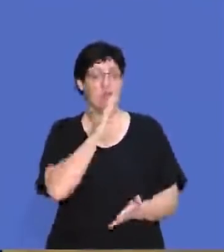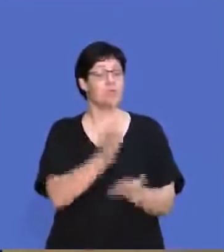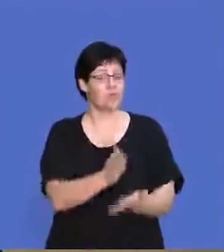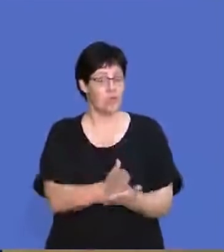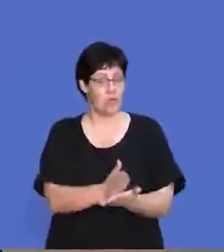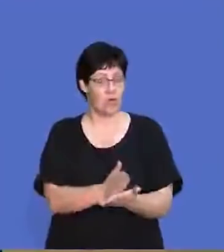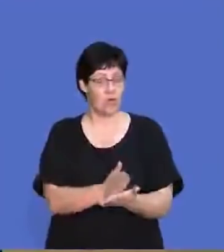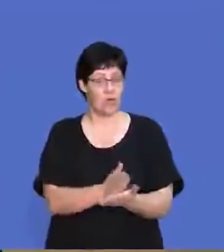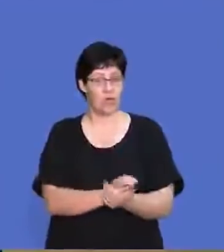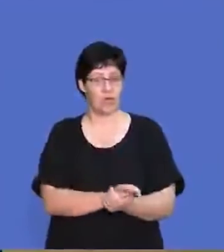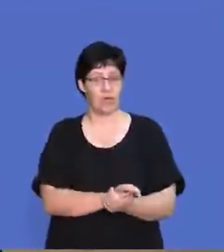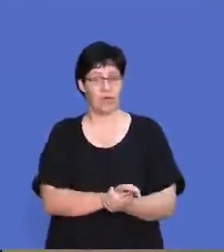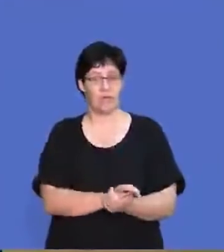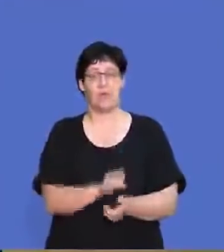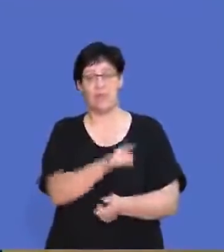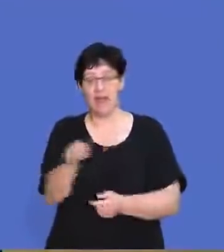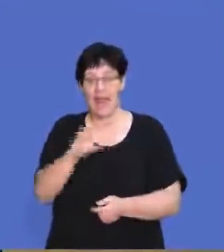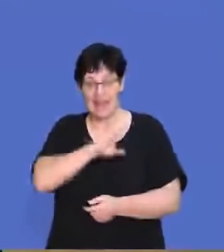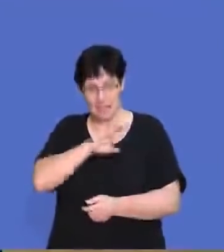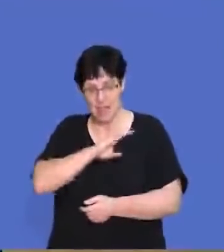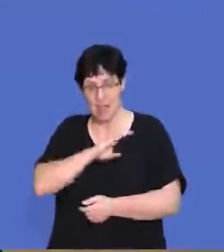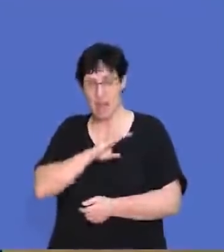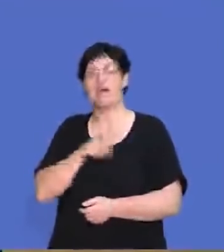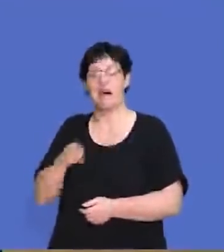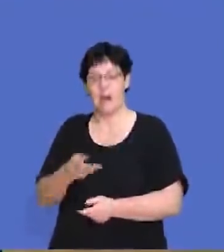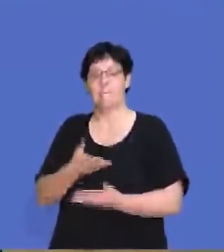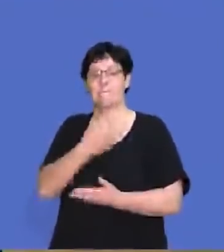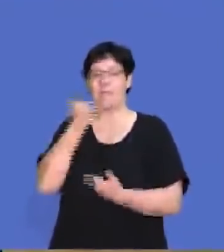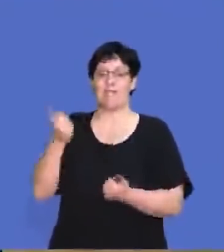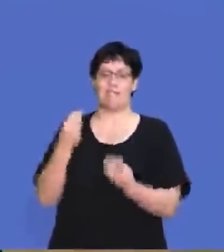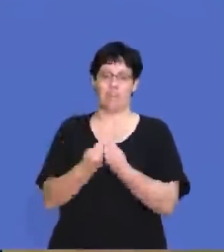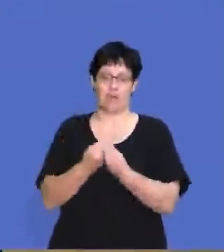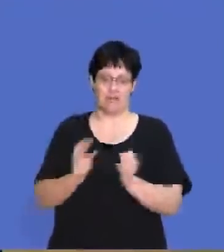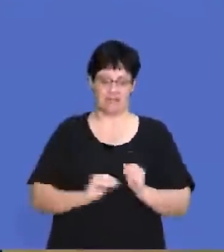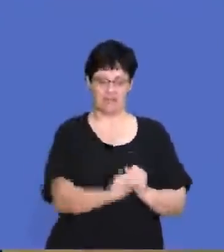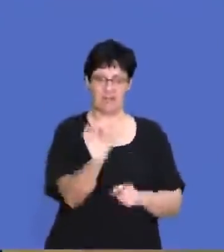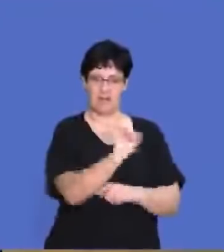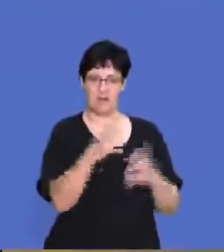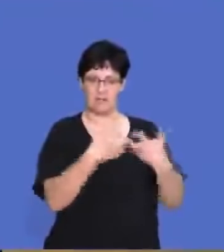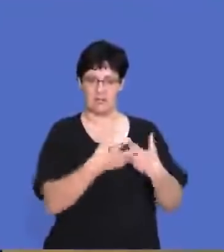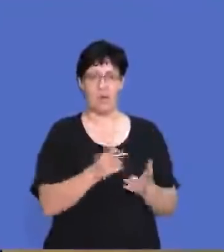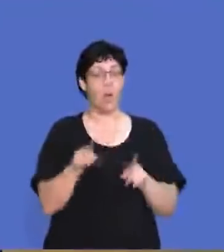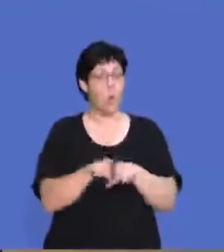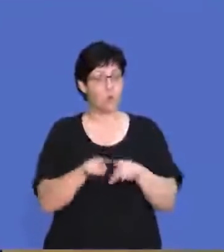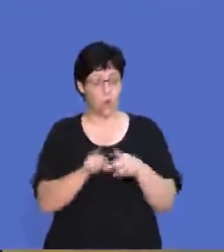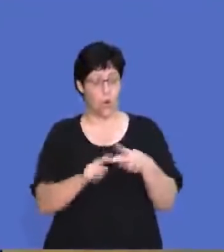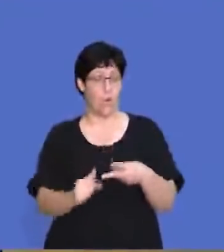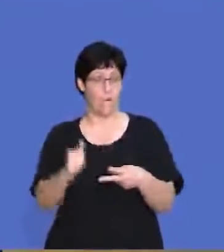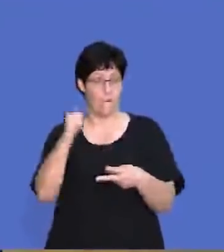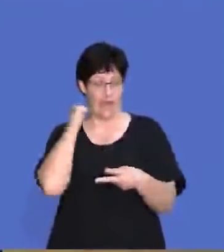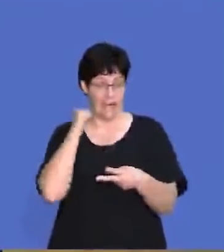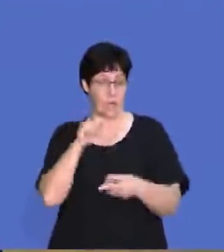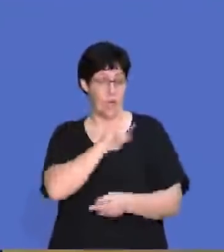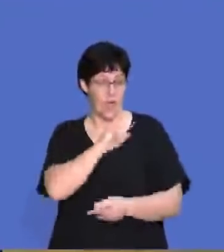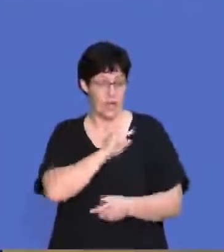sure that their customers are getting the best products possible. Now why it's also backward is